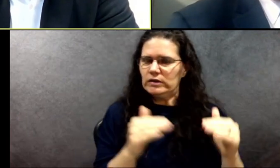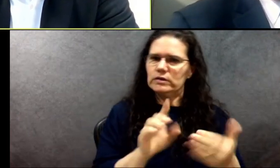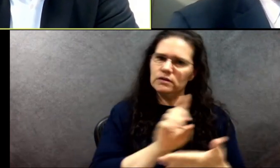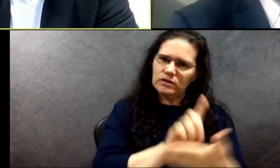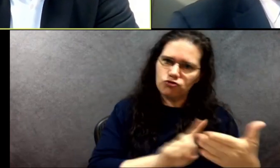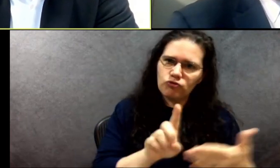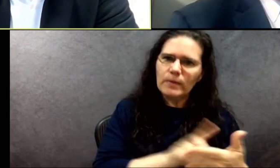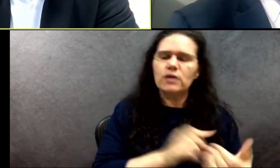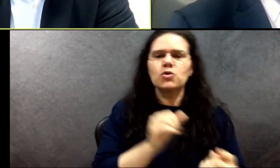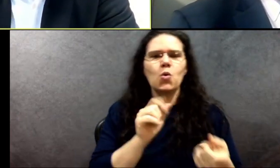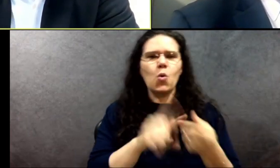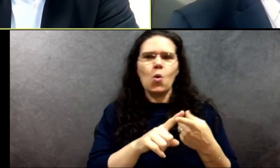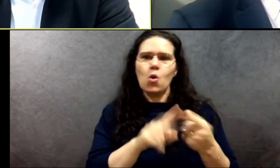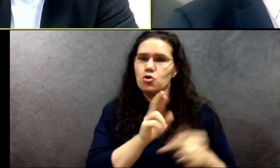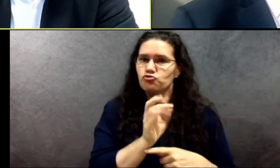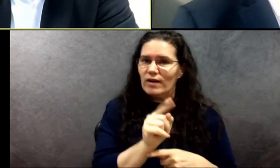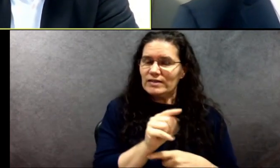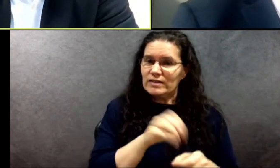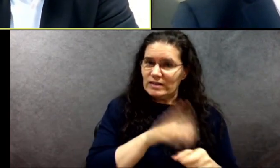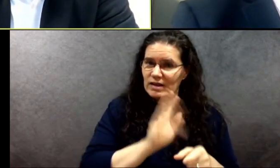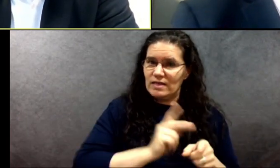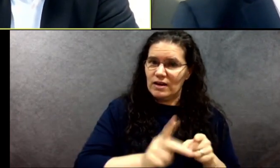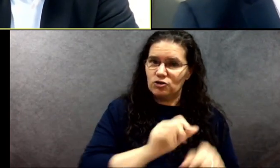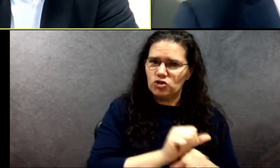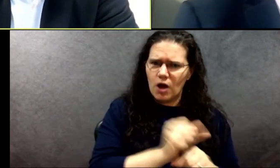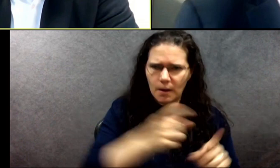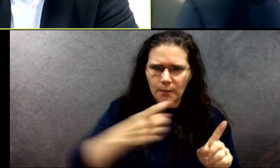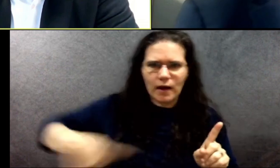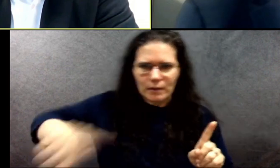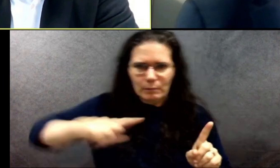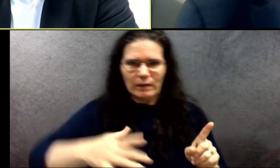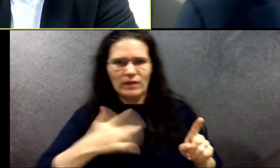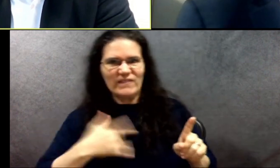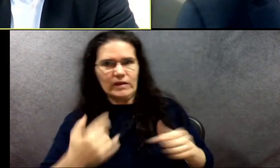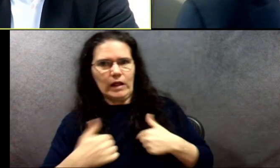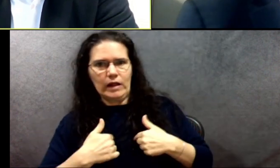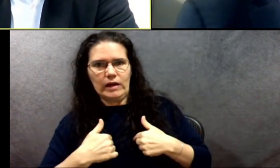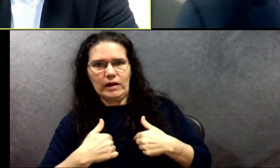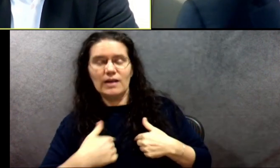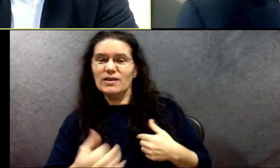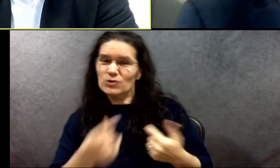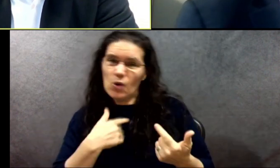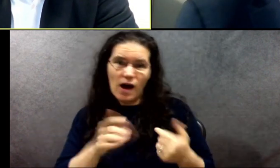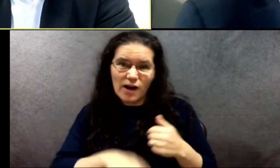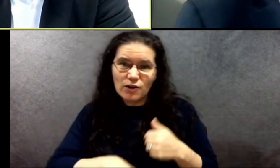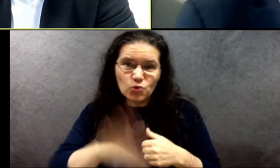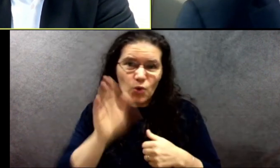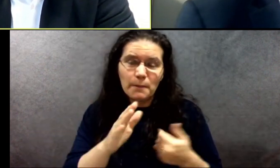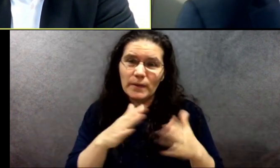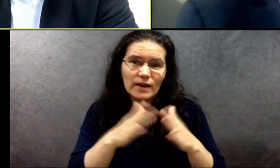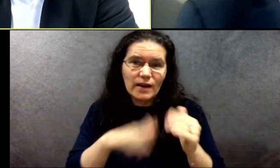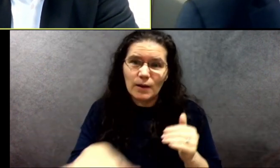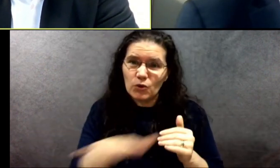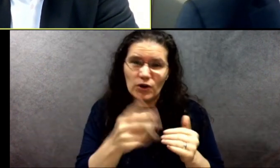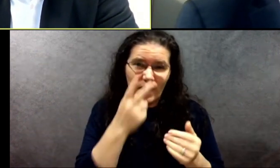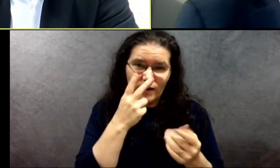but yet so many feel it. And I will tell you, as I told you, Lieutenant Pedrini, I grew up in a neighborhood where I saw it all the time.